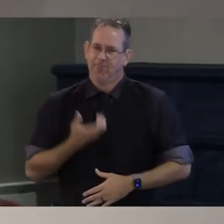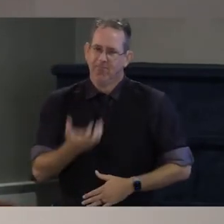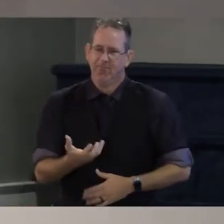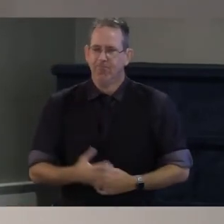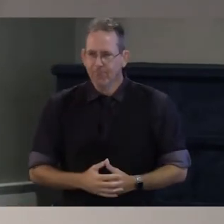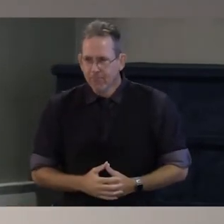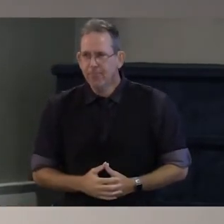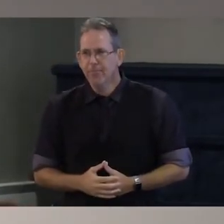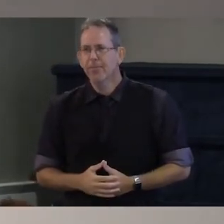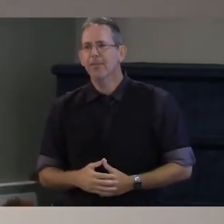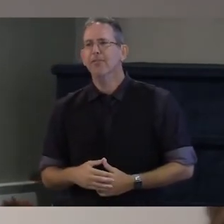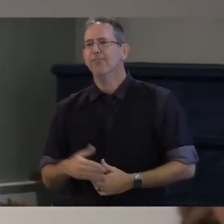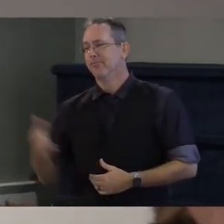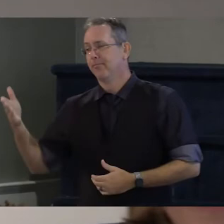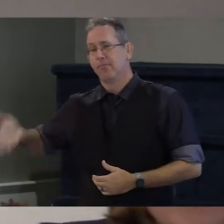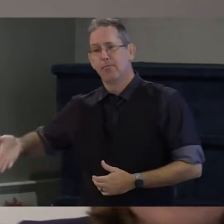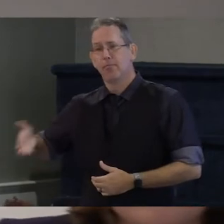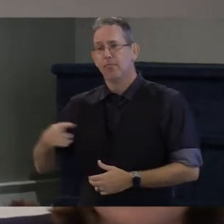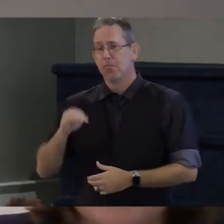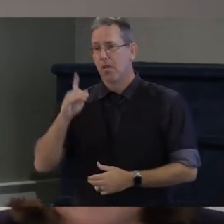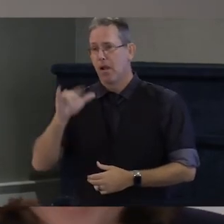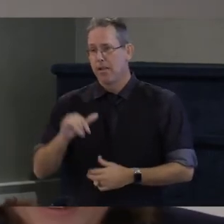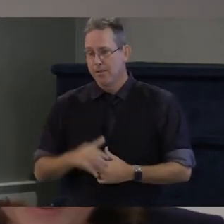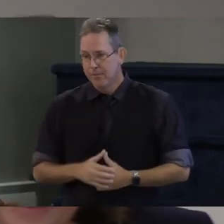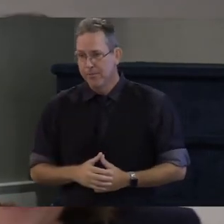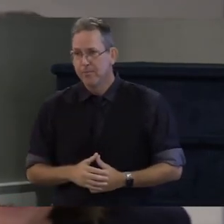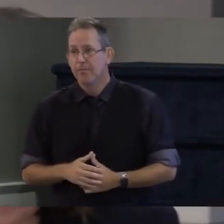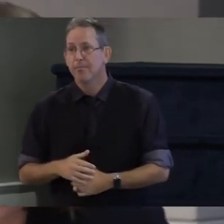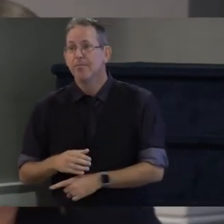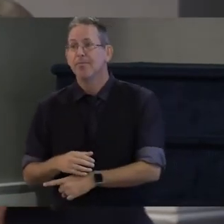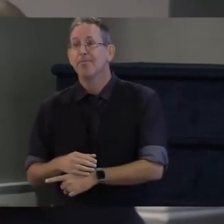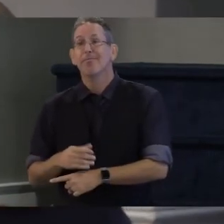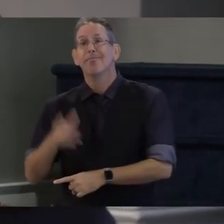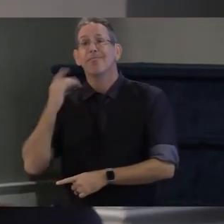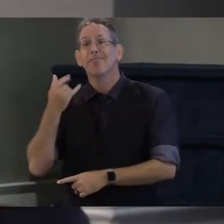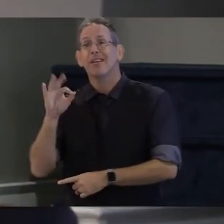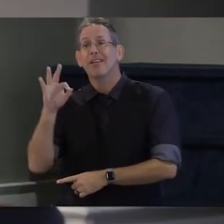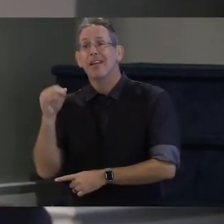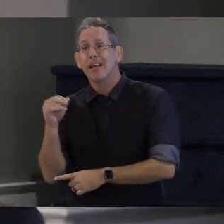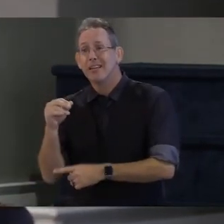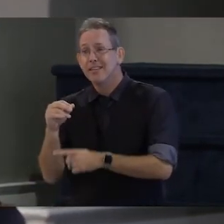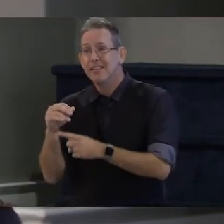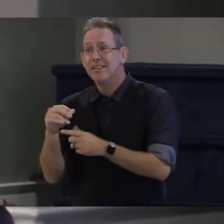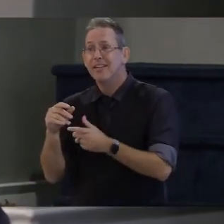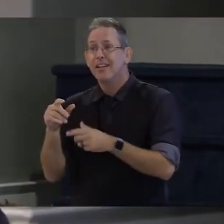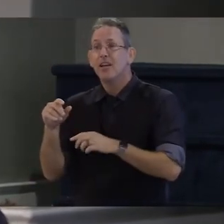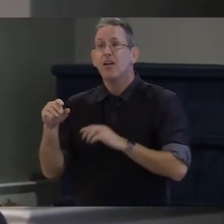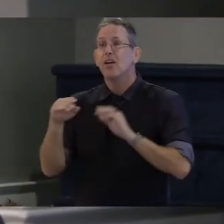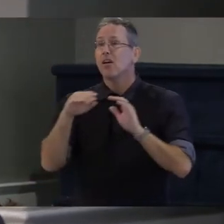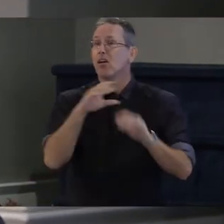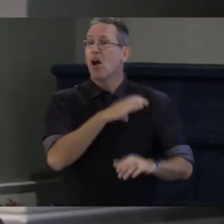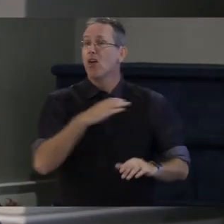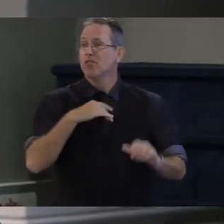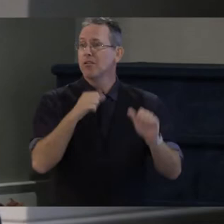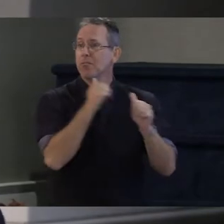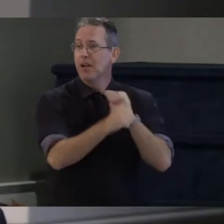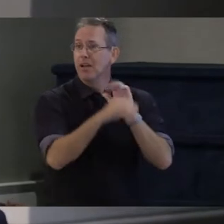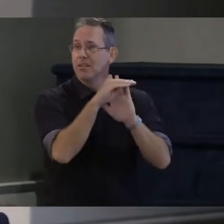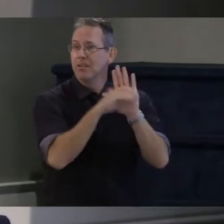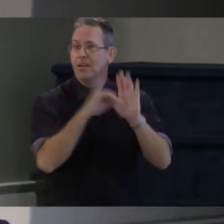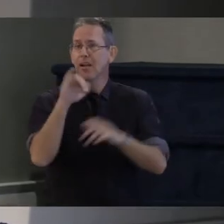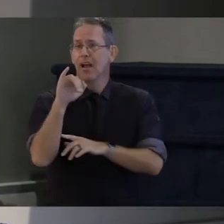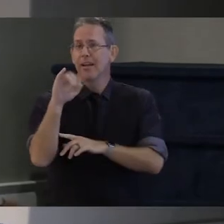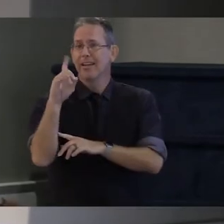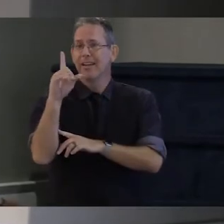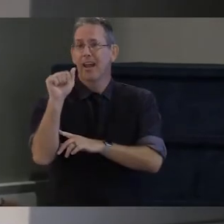in 1990 Congress passed IDEA the individuals with disabilities and Education Act which was an effort to try